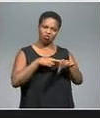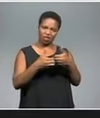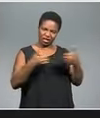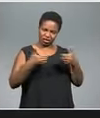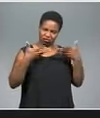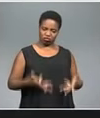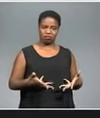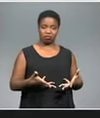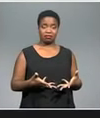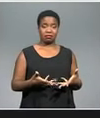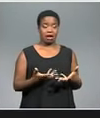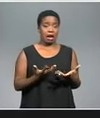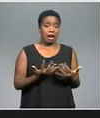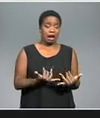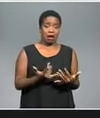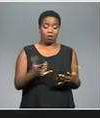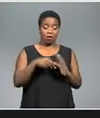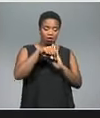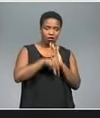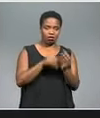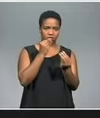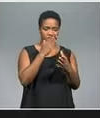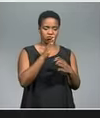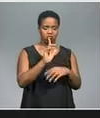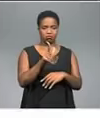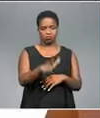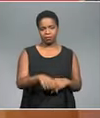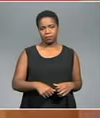racist. The outrageous details in a moment.